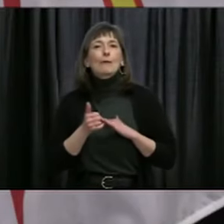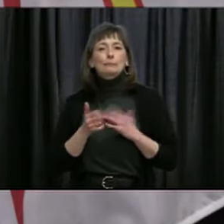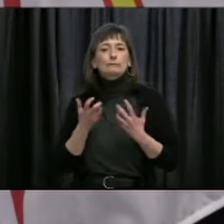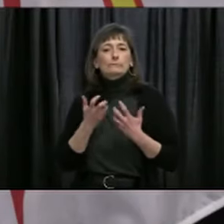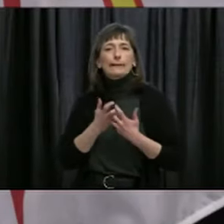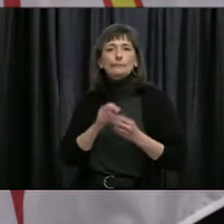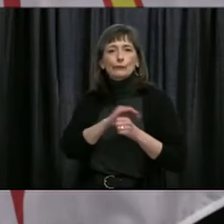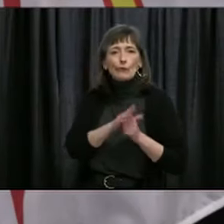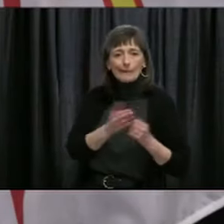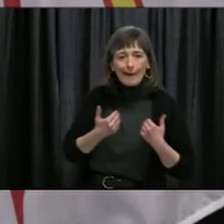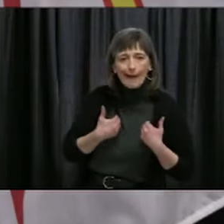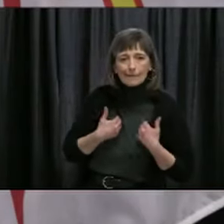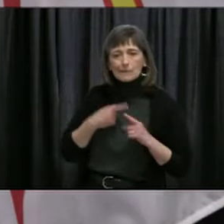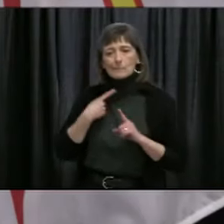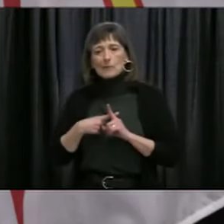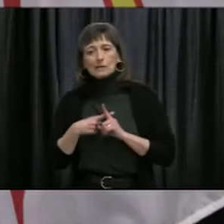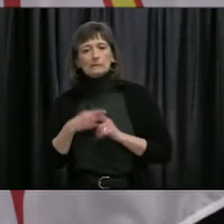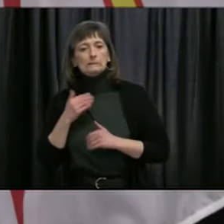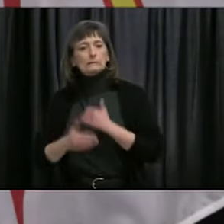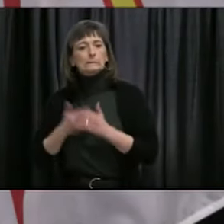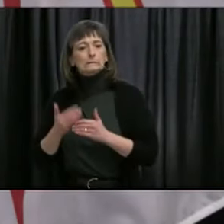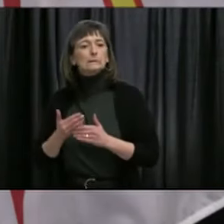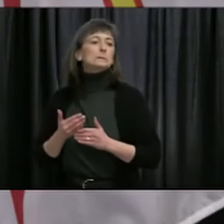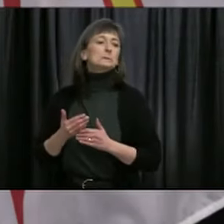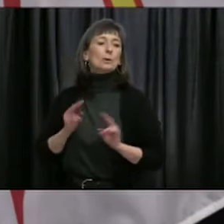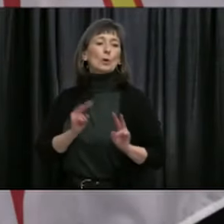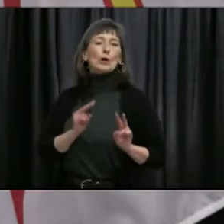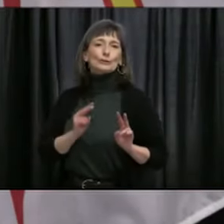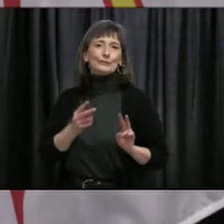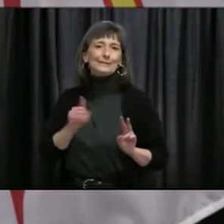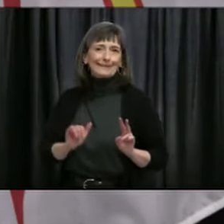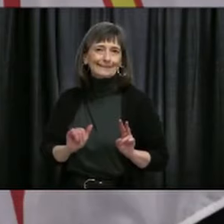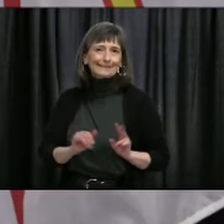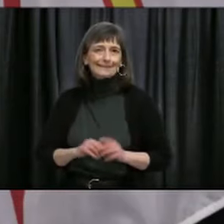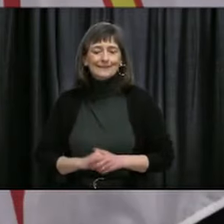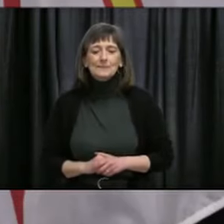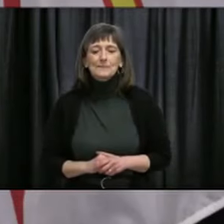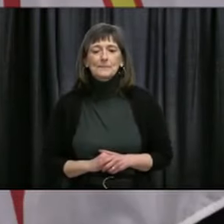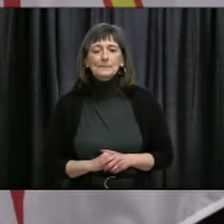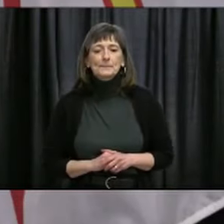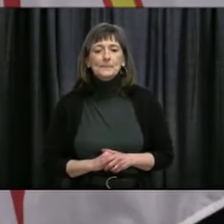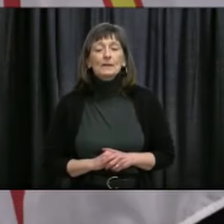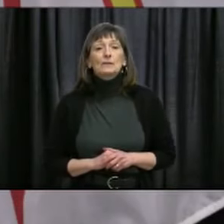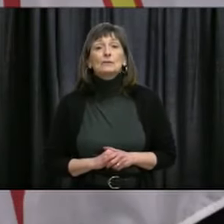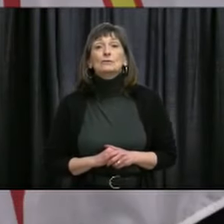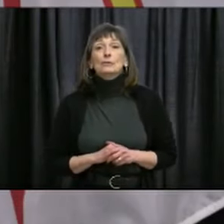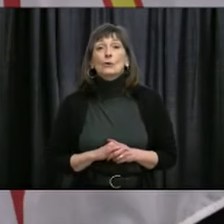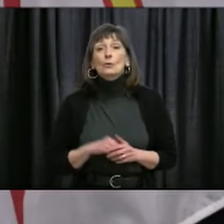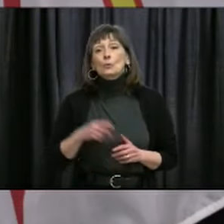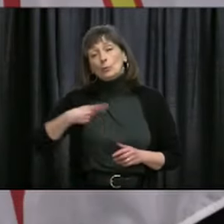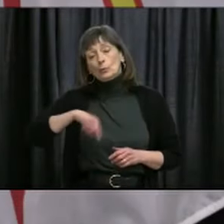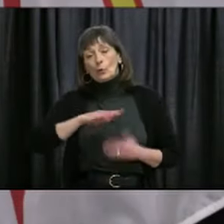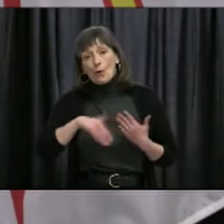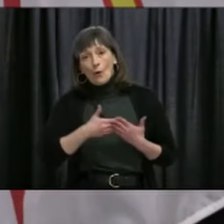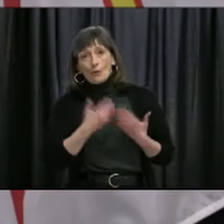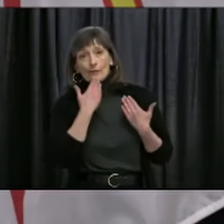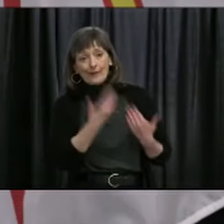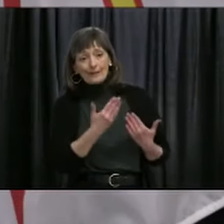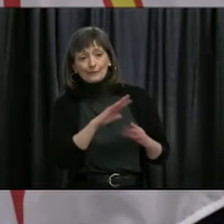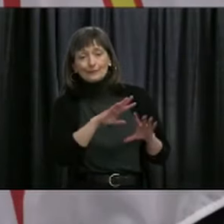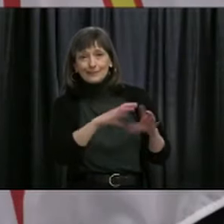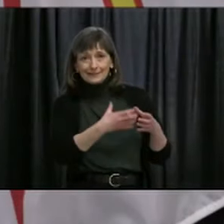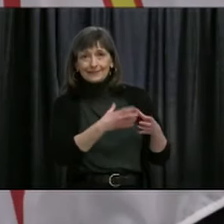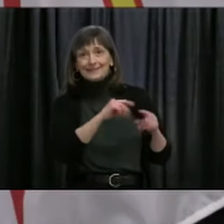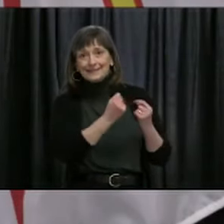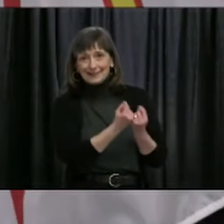So on behalf of all Newfoundlanders and Labradorians, and to Dr. Fitzgerald and her team, I want to thank them. I also thank